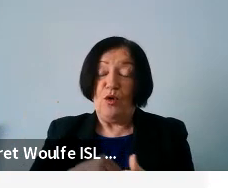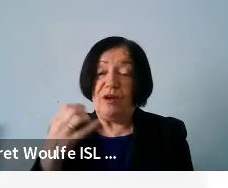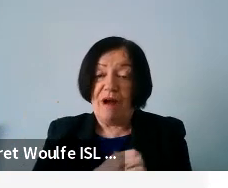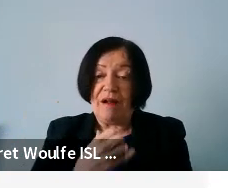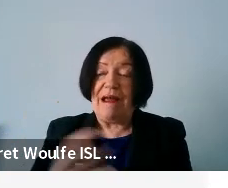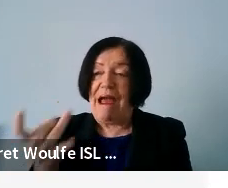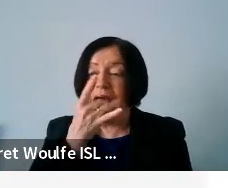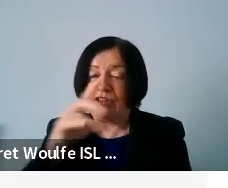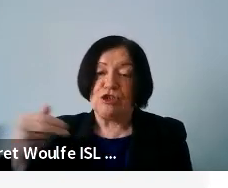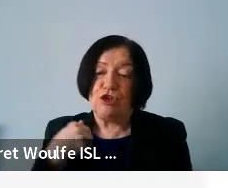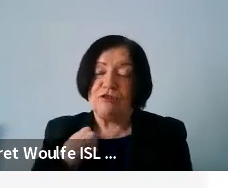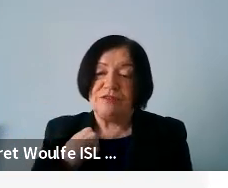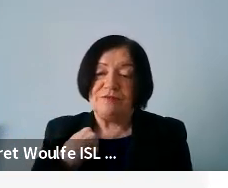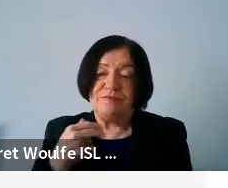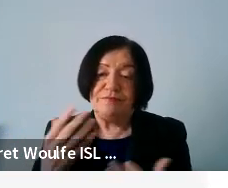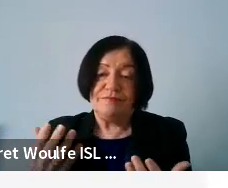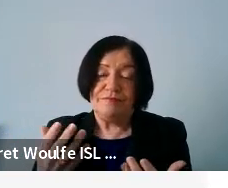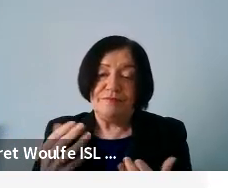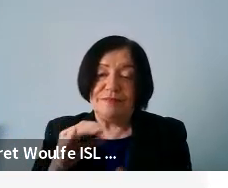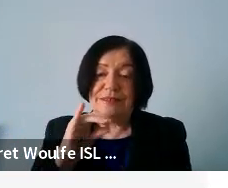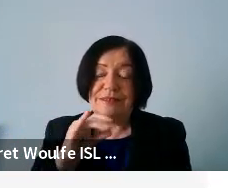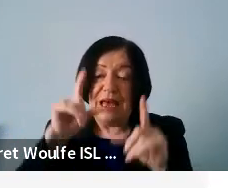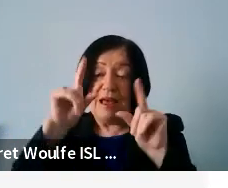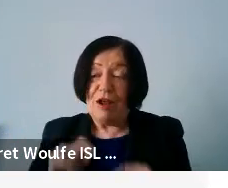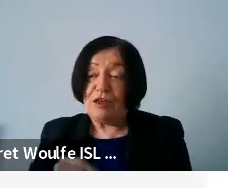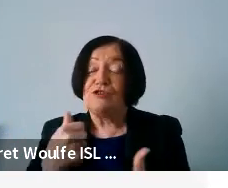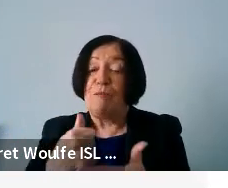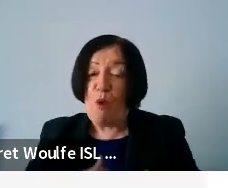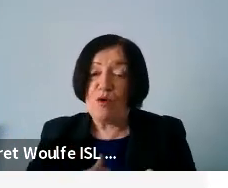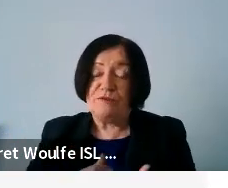asking us for IT support.